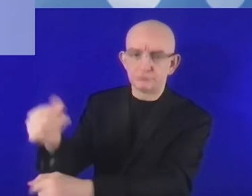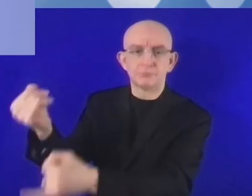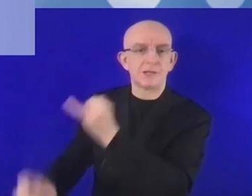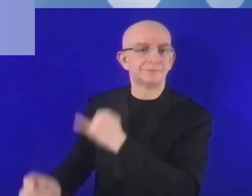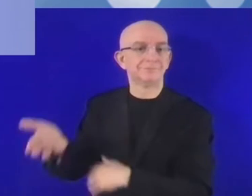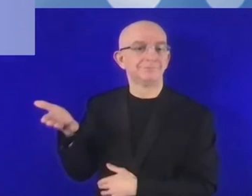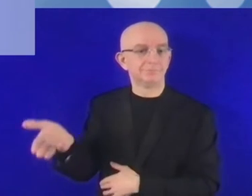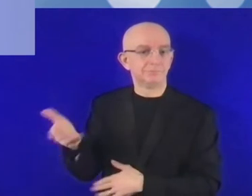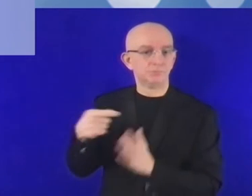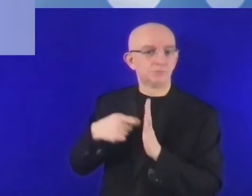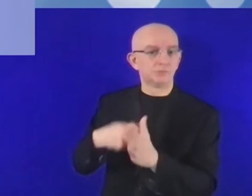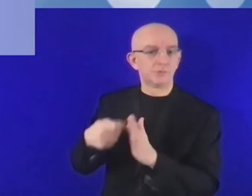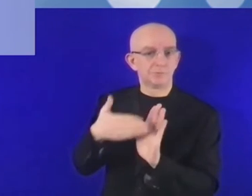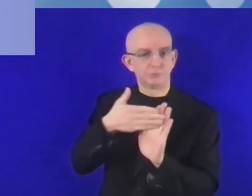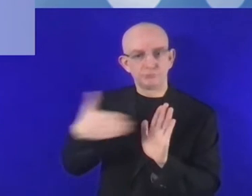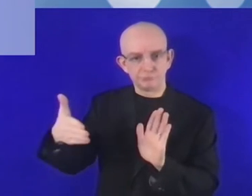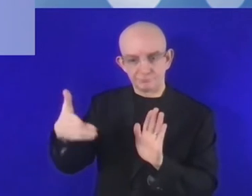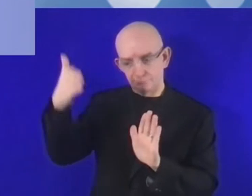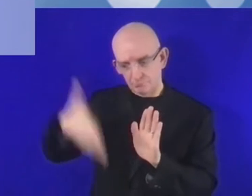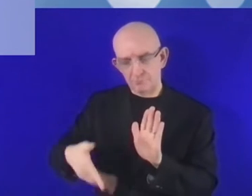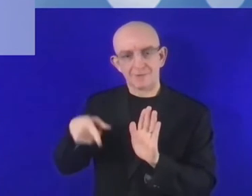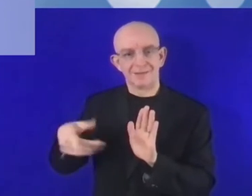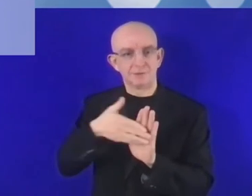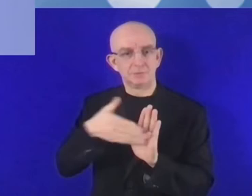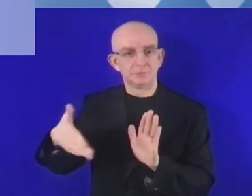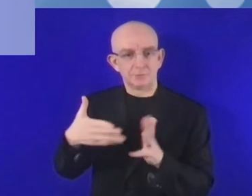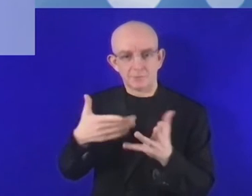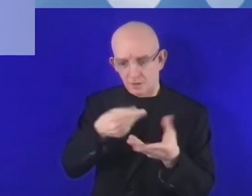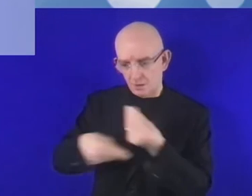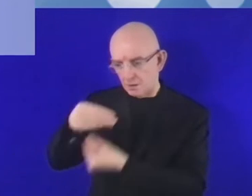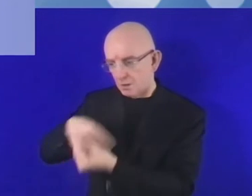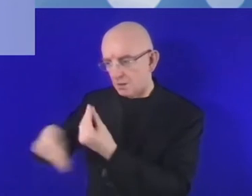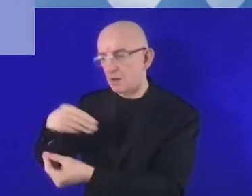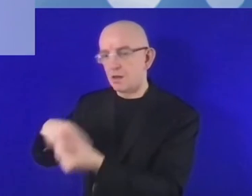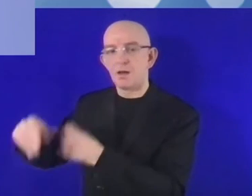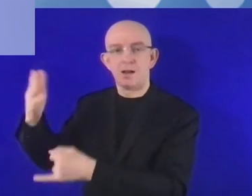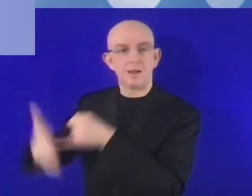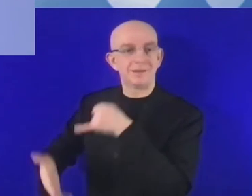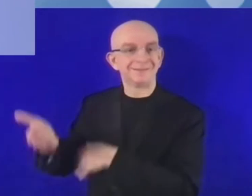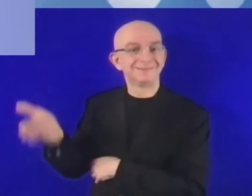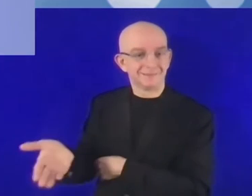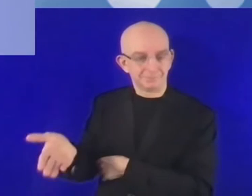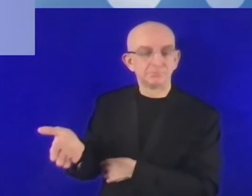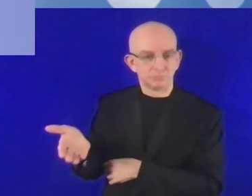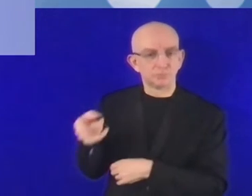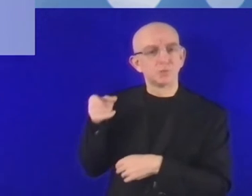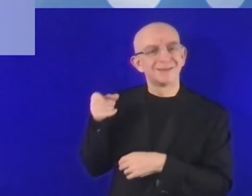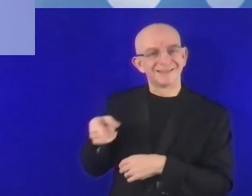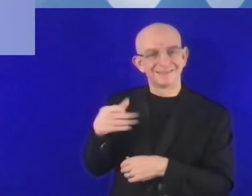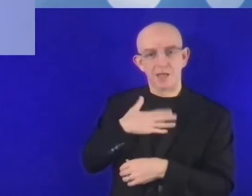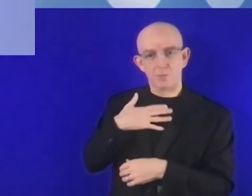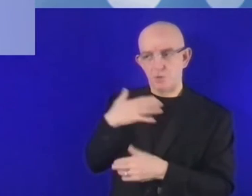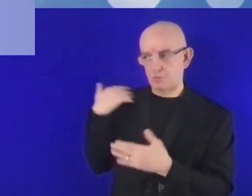So, and our experience is that advising and technical assistance is very much needed.